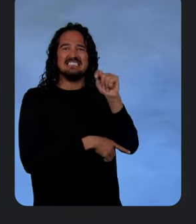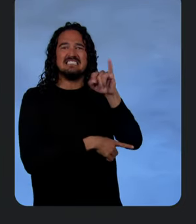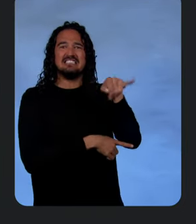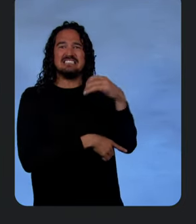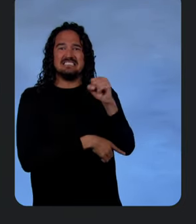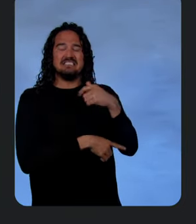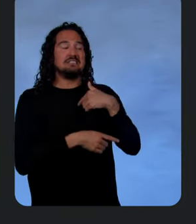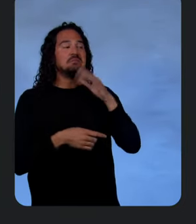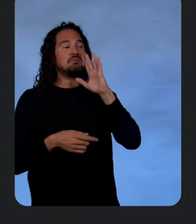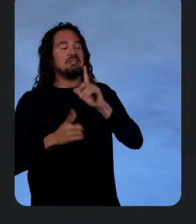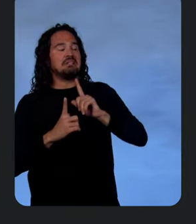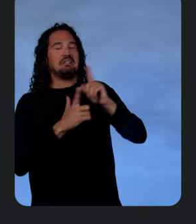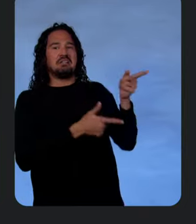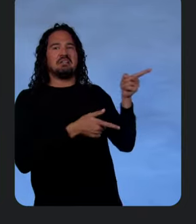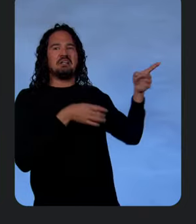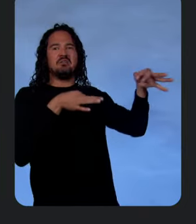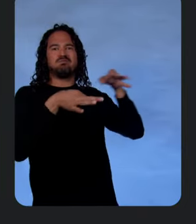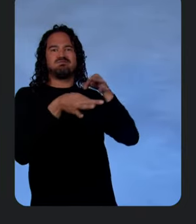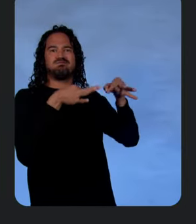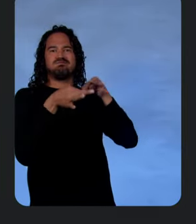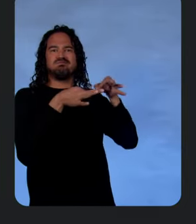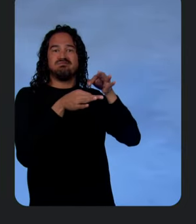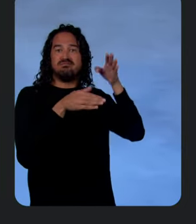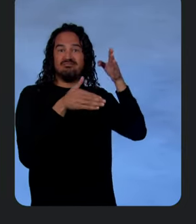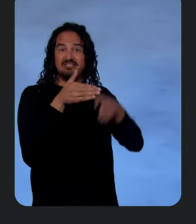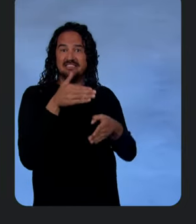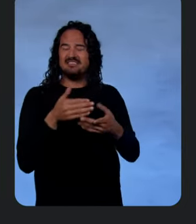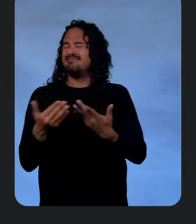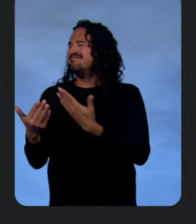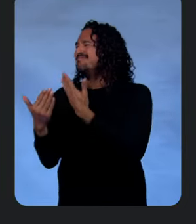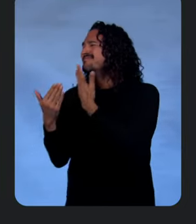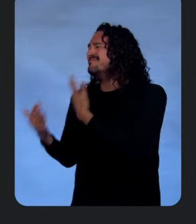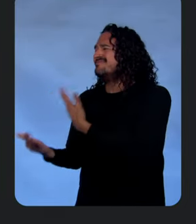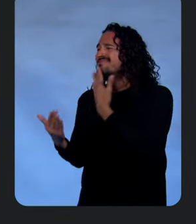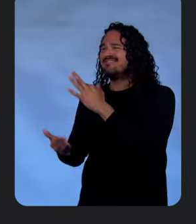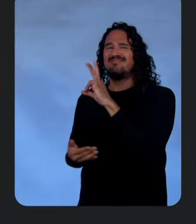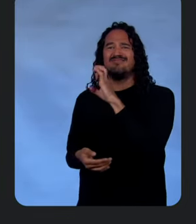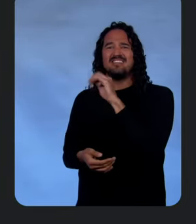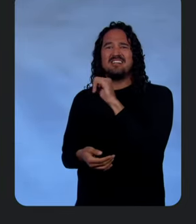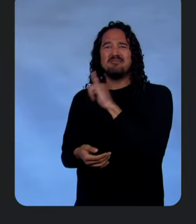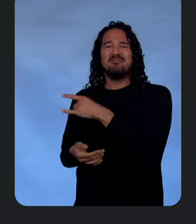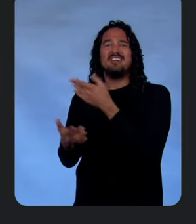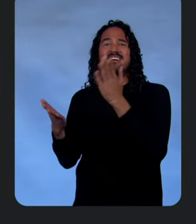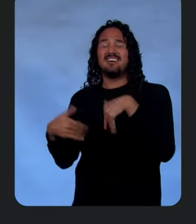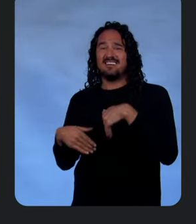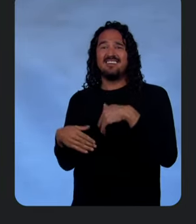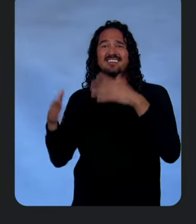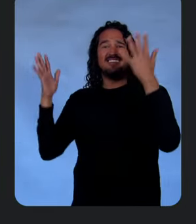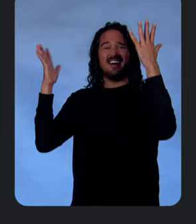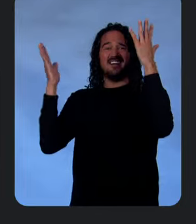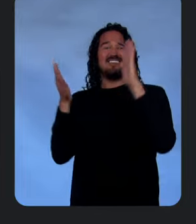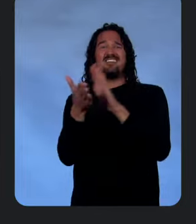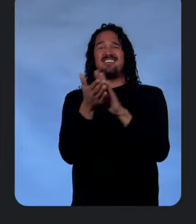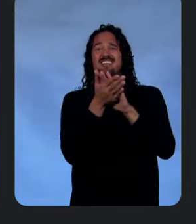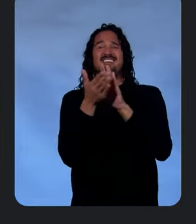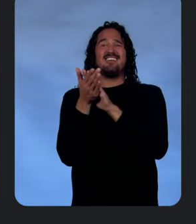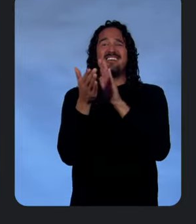to him and he'll help finish this off. Thanks, Femi. Thank you. Thanks for having me. Bye, everyone. Bye.